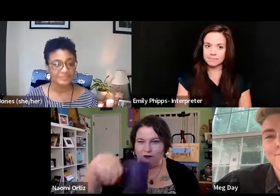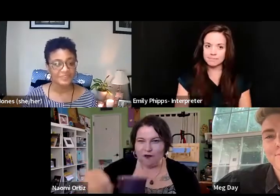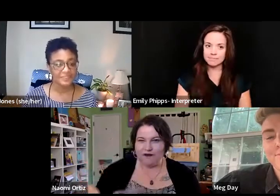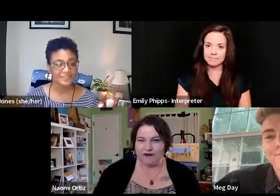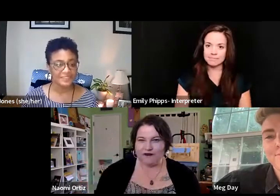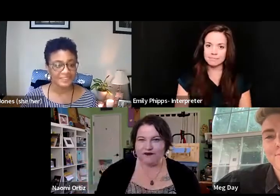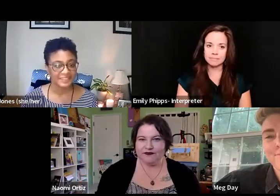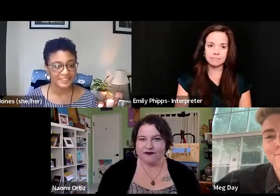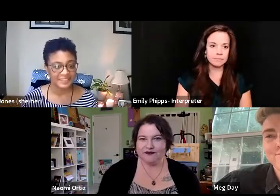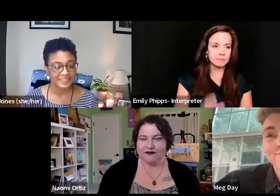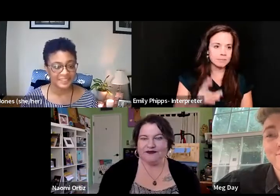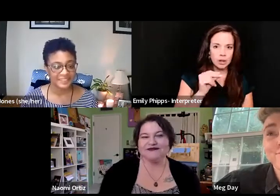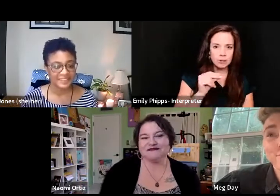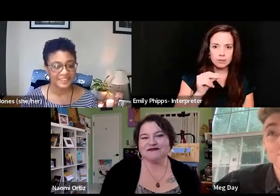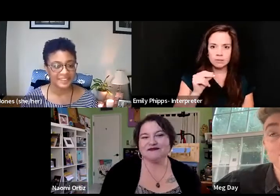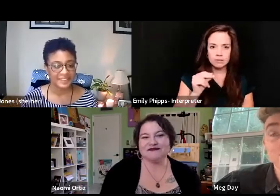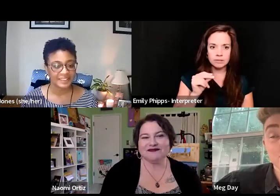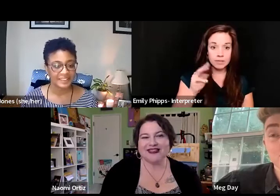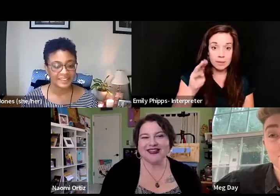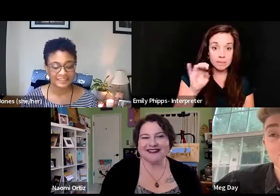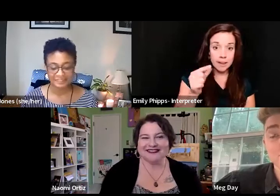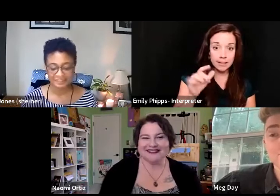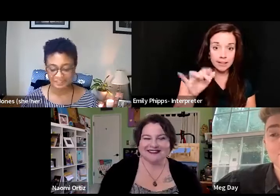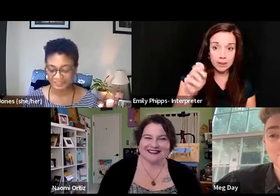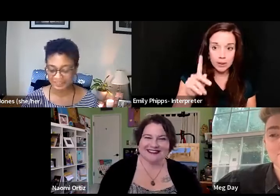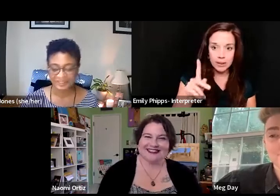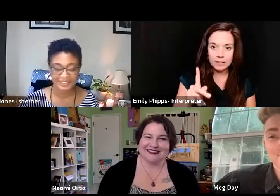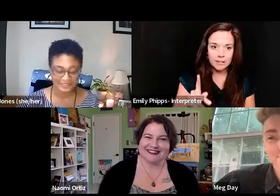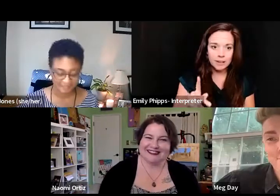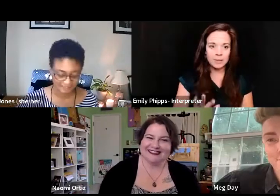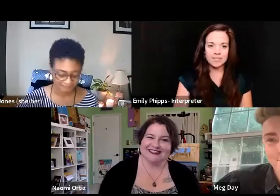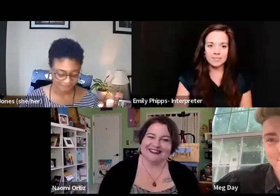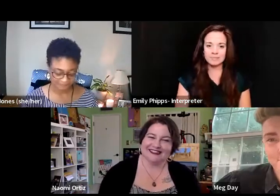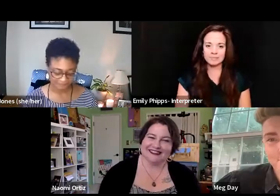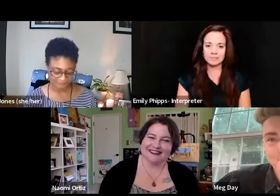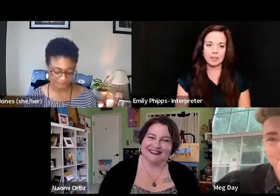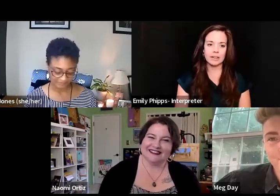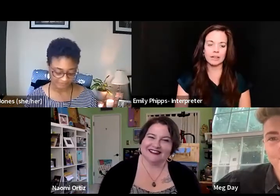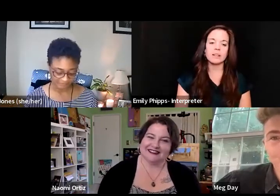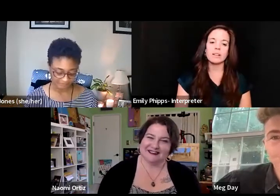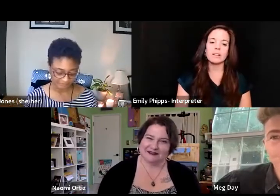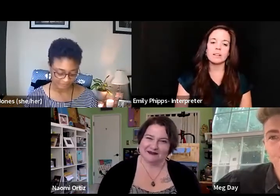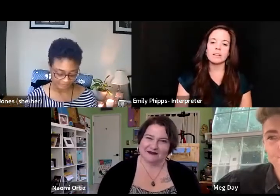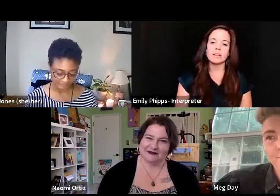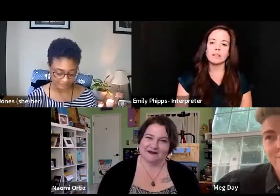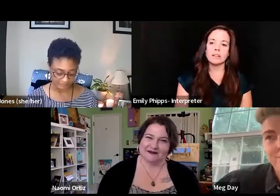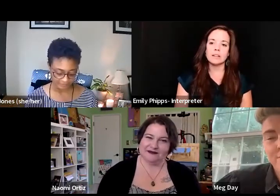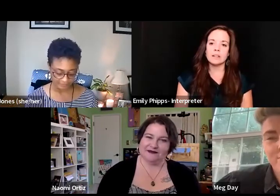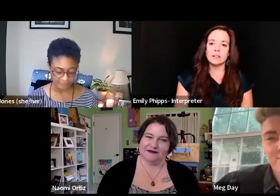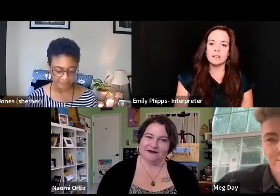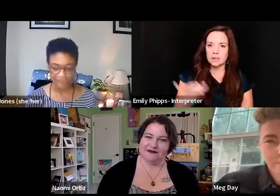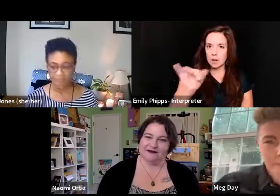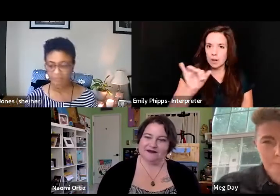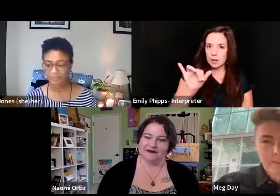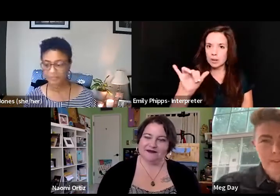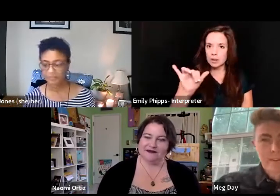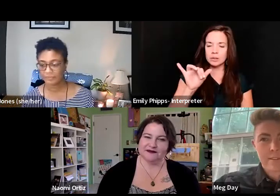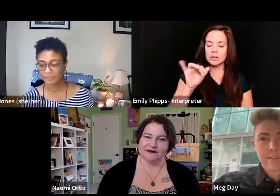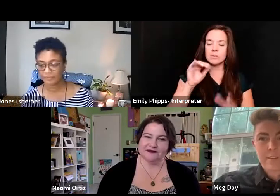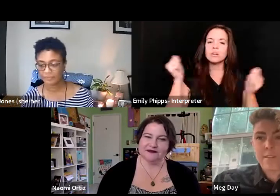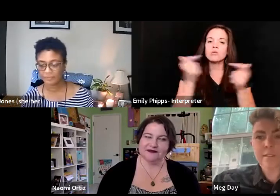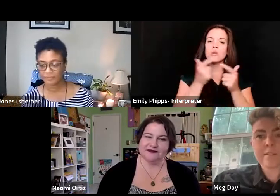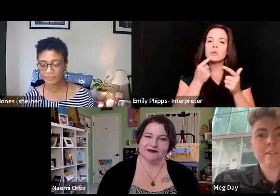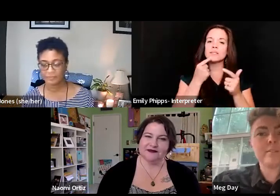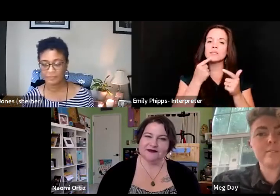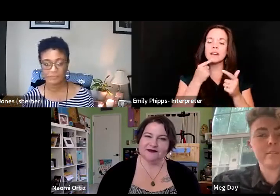No, I mean, Meg, that's all, I'm also asking you if that's okay. I bogart a little bit. Okay. Just like, I guess just what y'all are saying about like, it's not just about